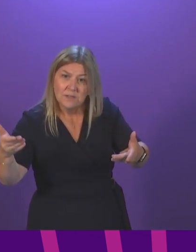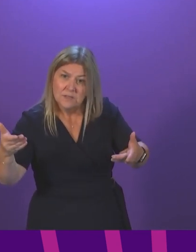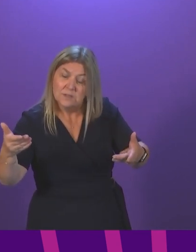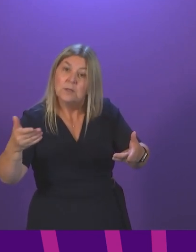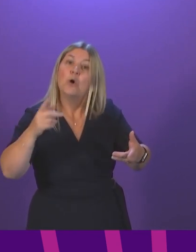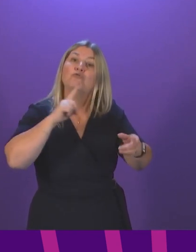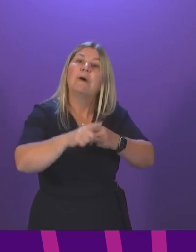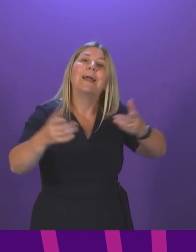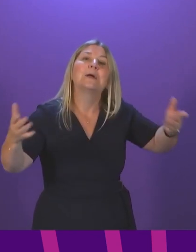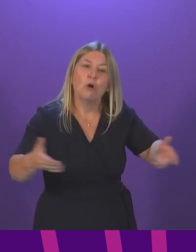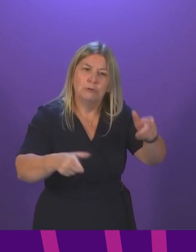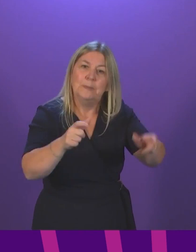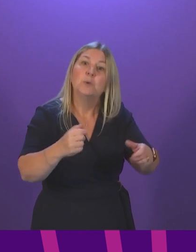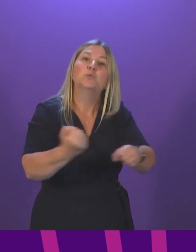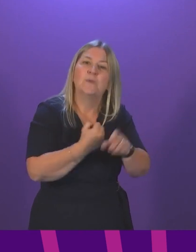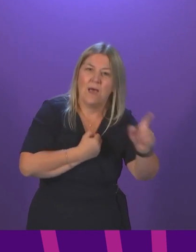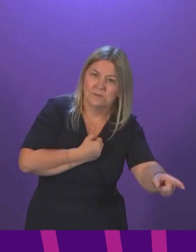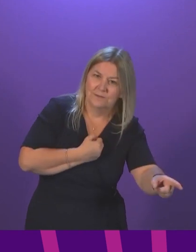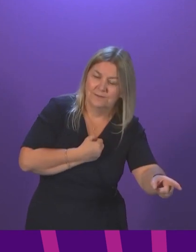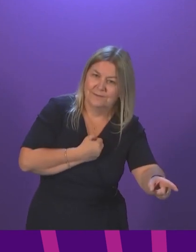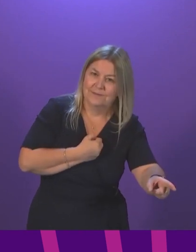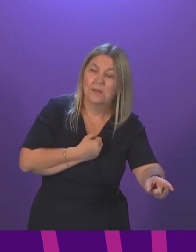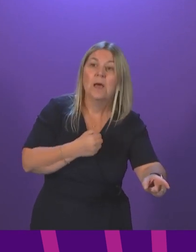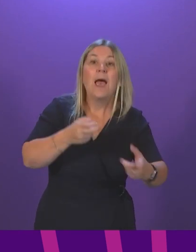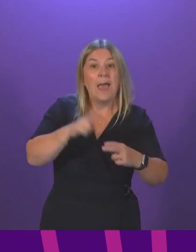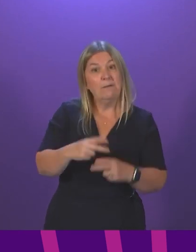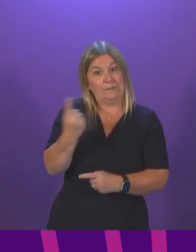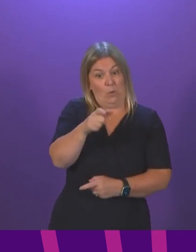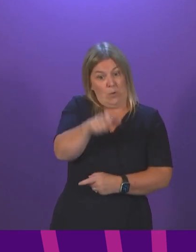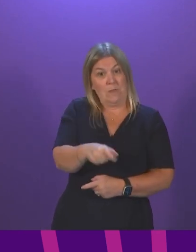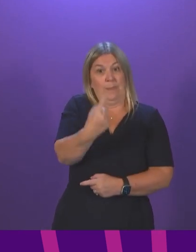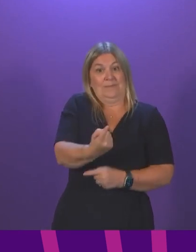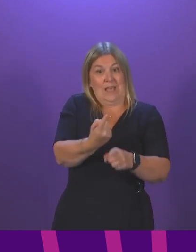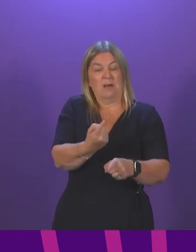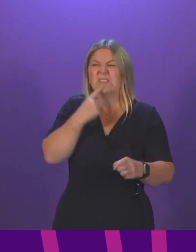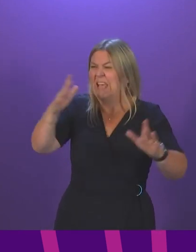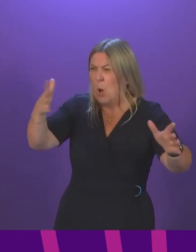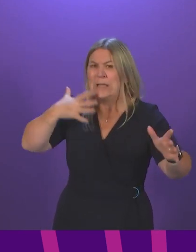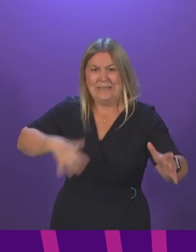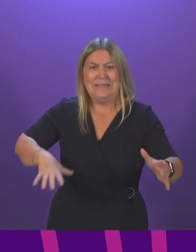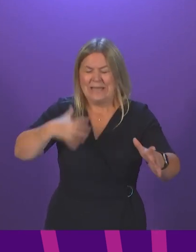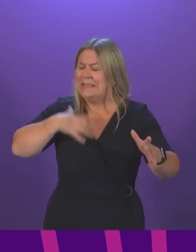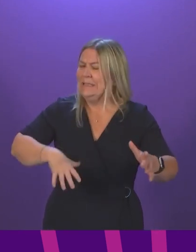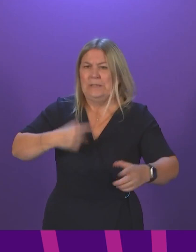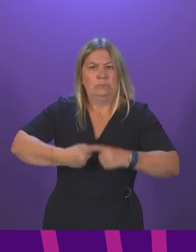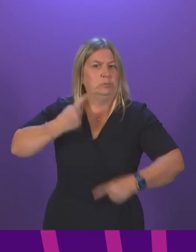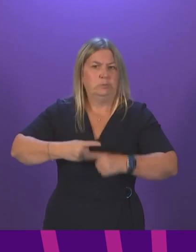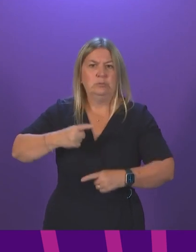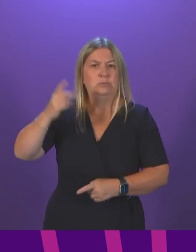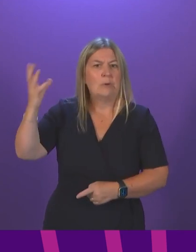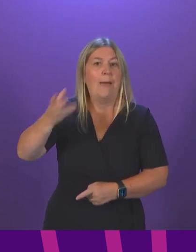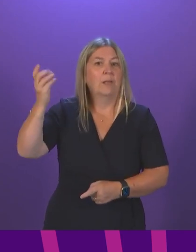consider that they need an ambulance, they should never hesitate in calling